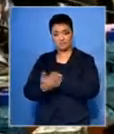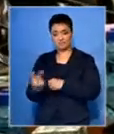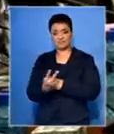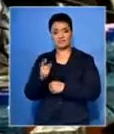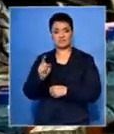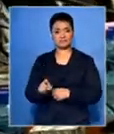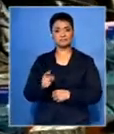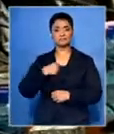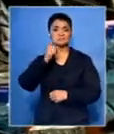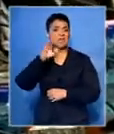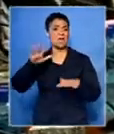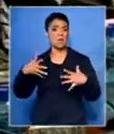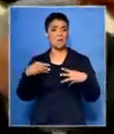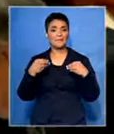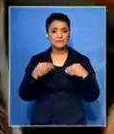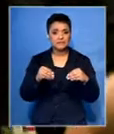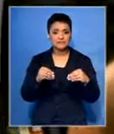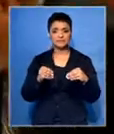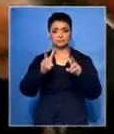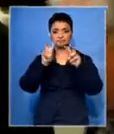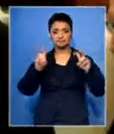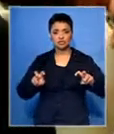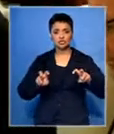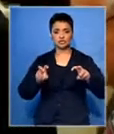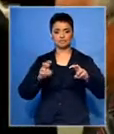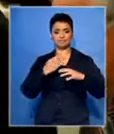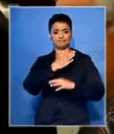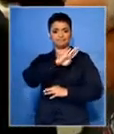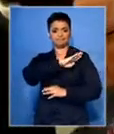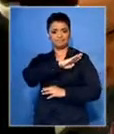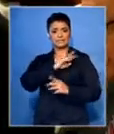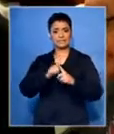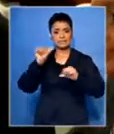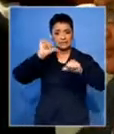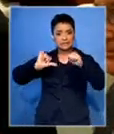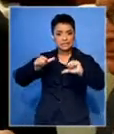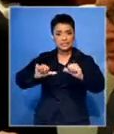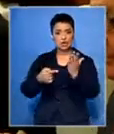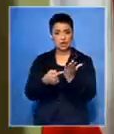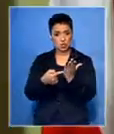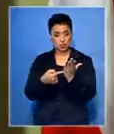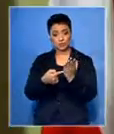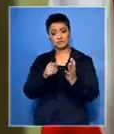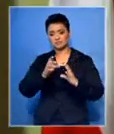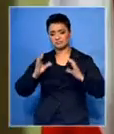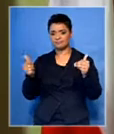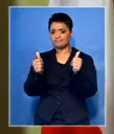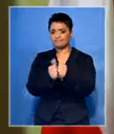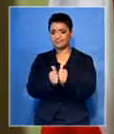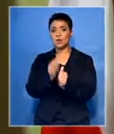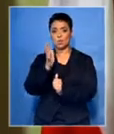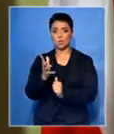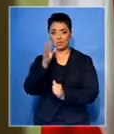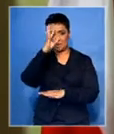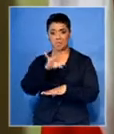two will explore cooperation in areas like energy and defense and science and technology amongst others. Chile